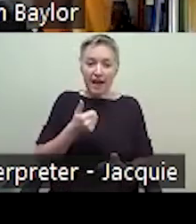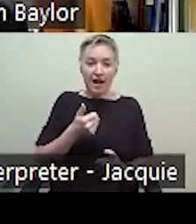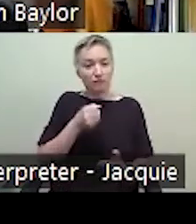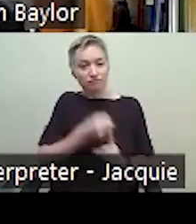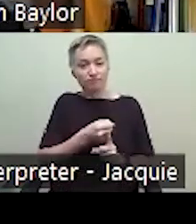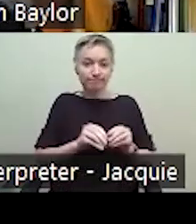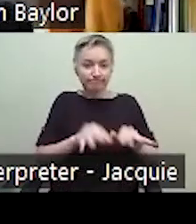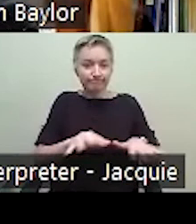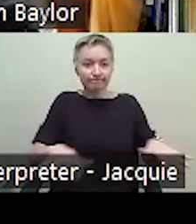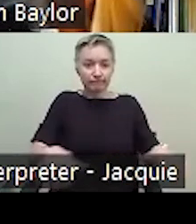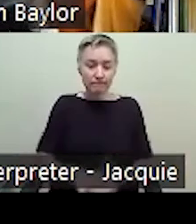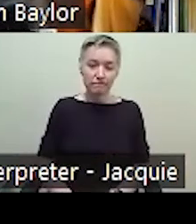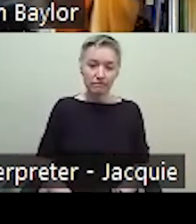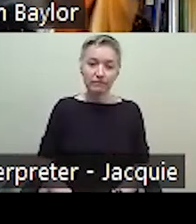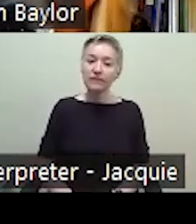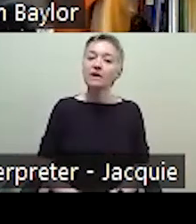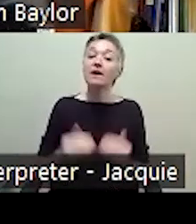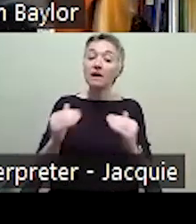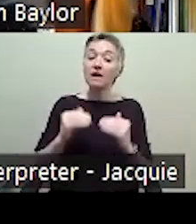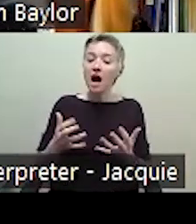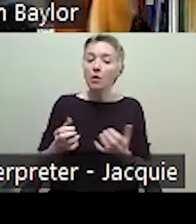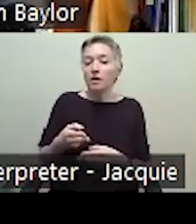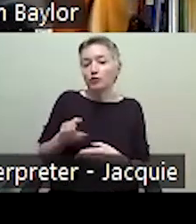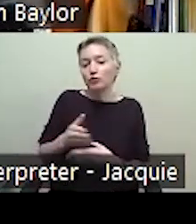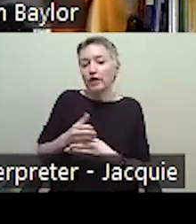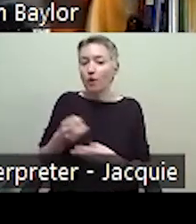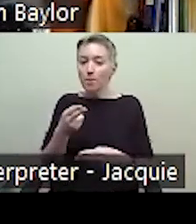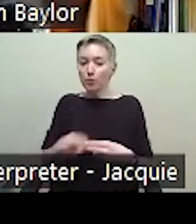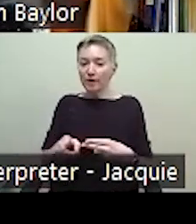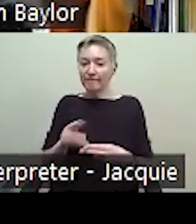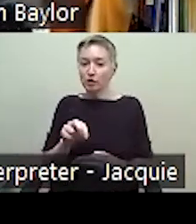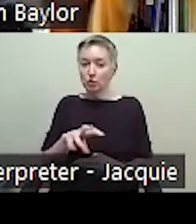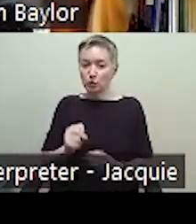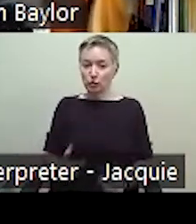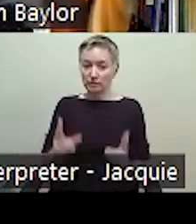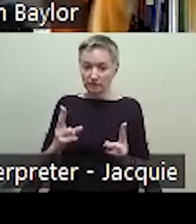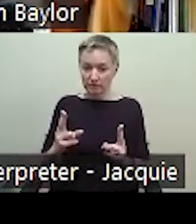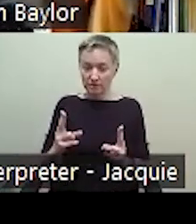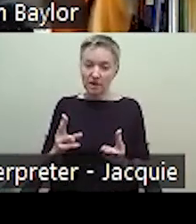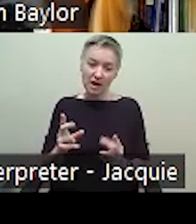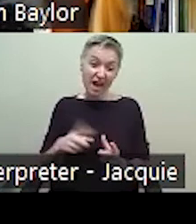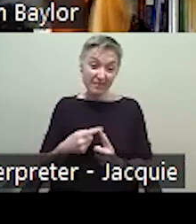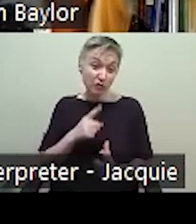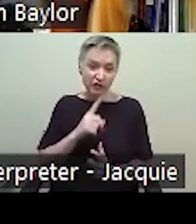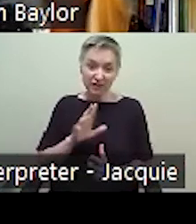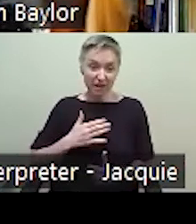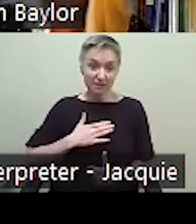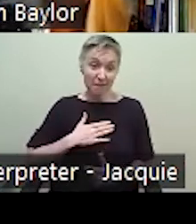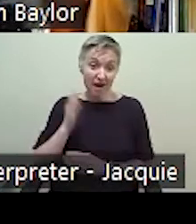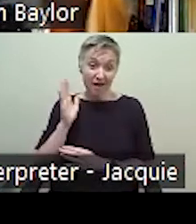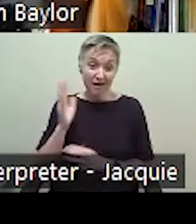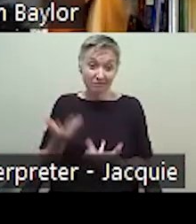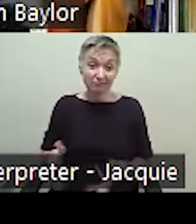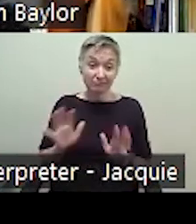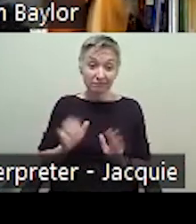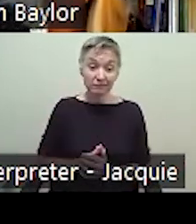just share a brief news clip, and then this pretty much concludes, um, the, the, the slides that